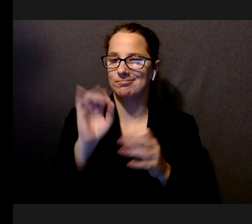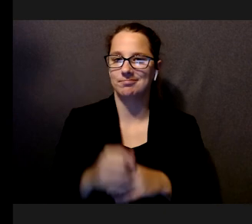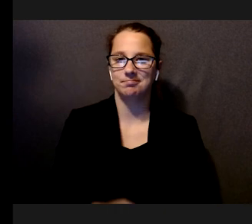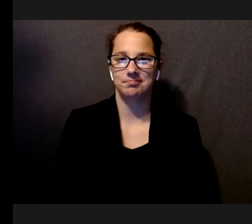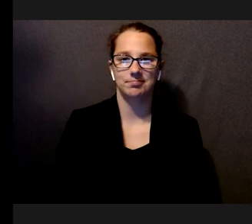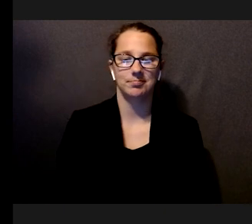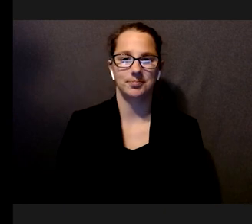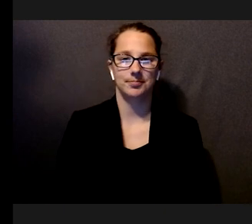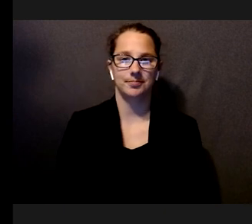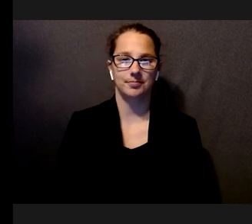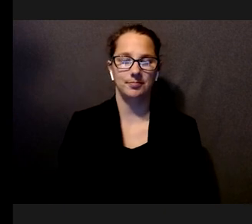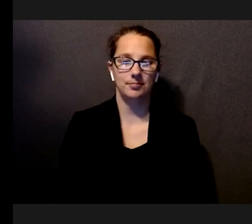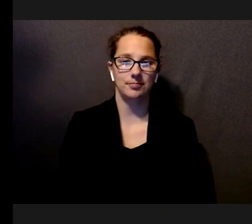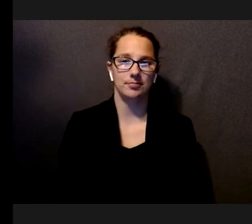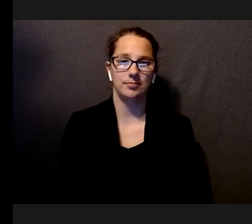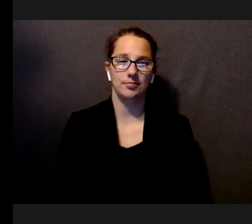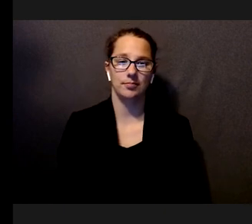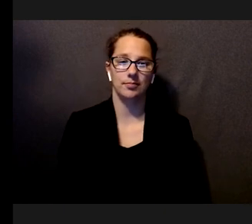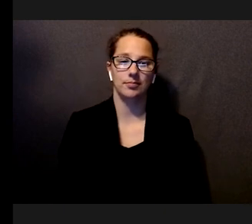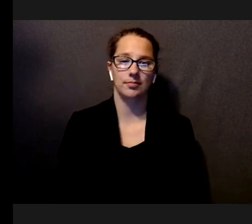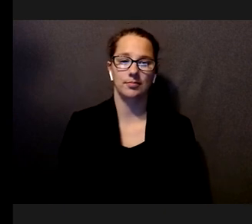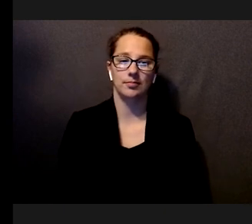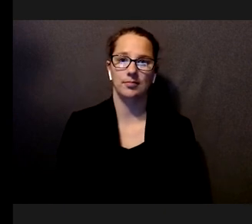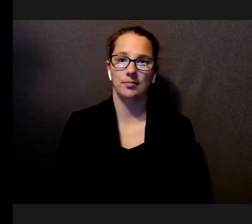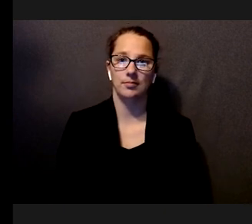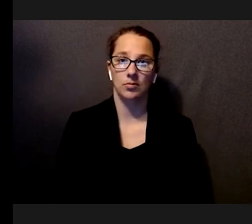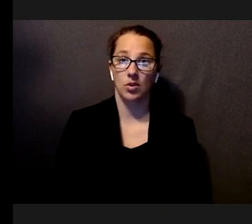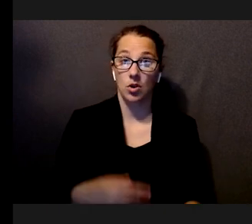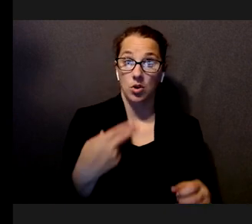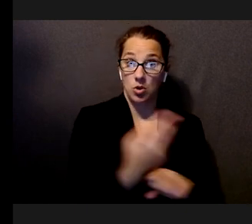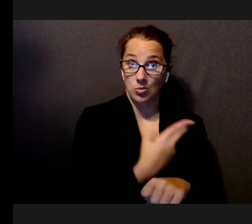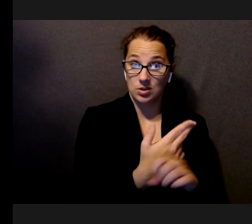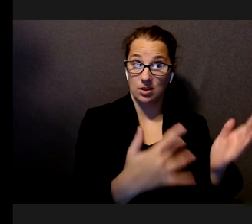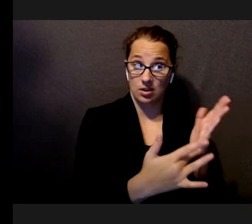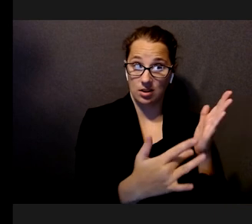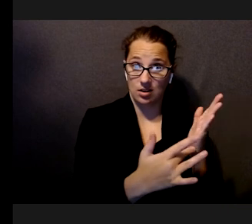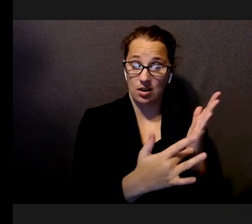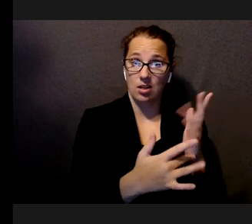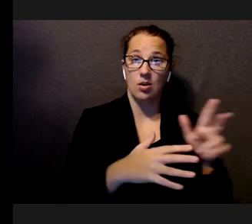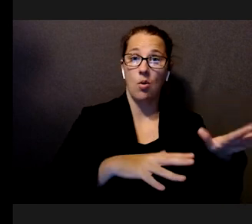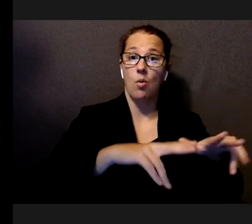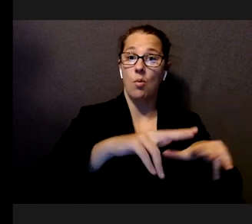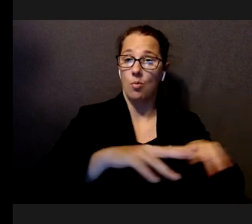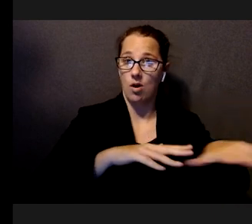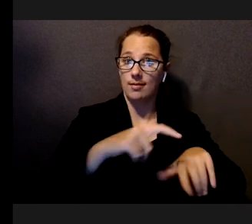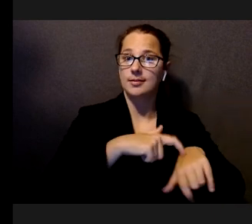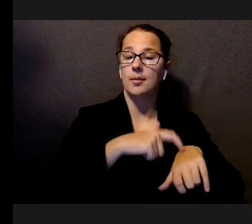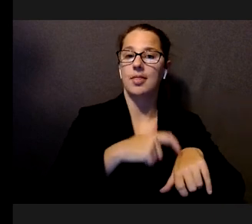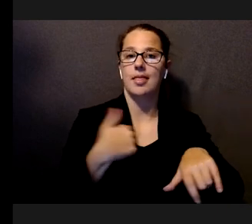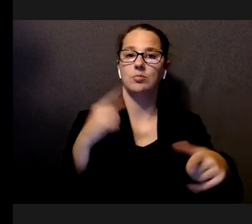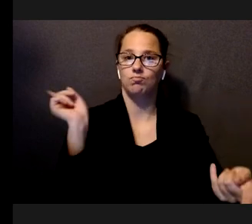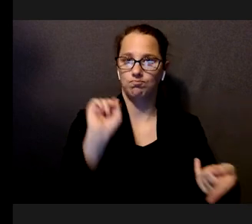We found that with stair light, the walking time was reduced for, in most cases.